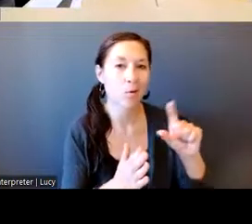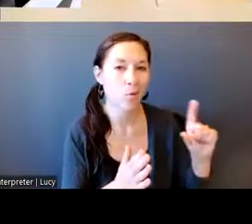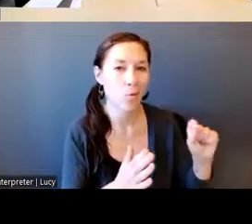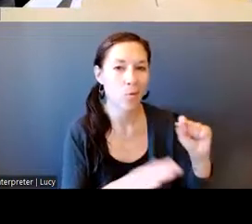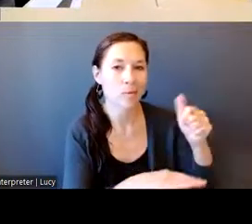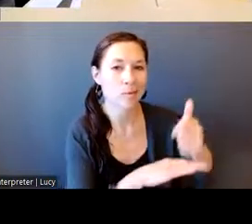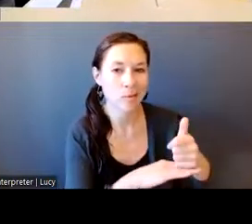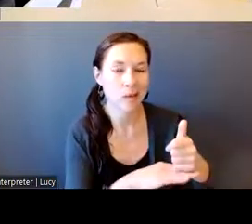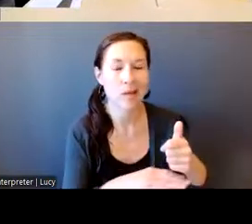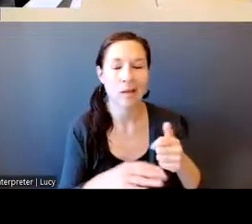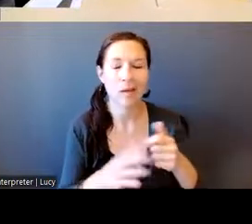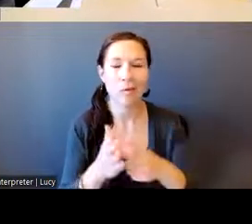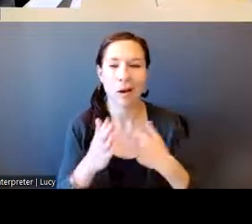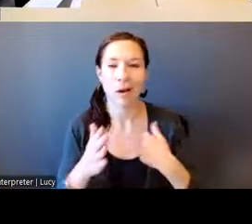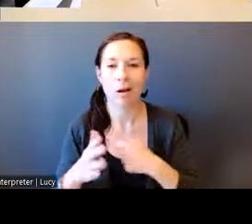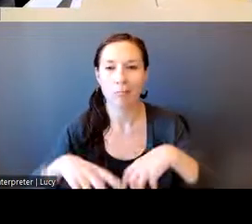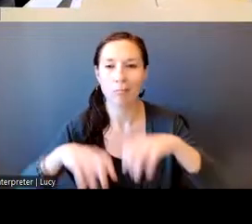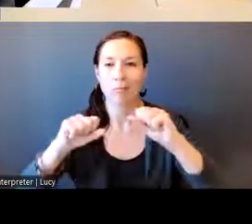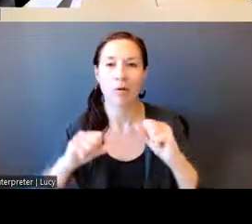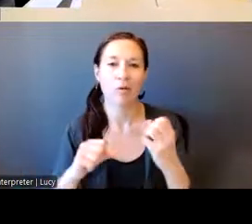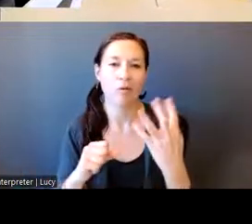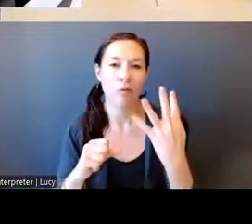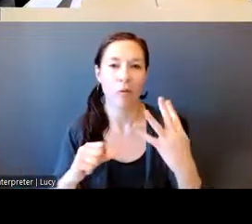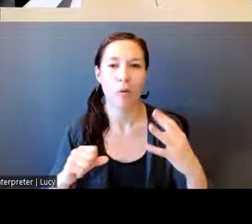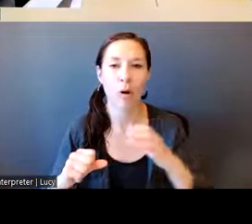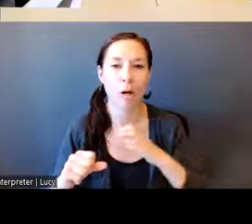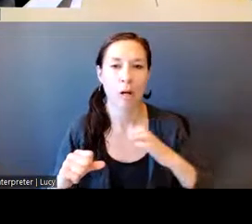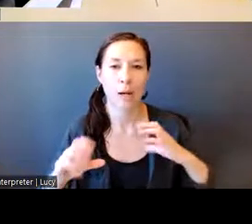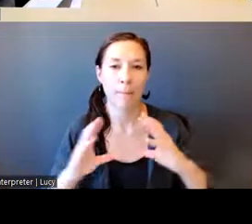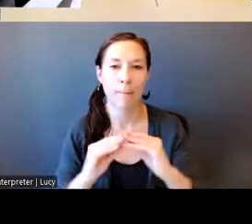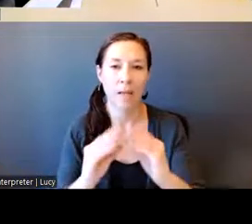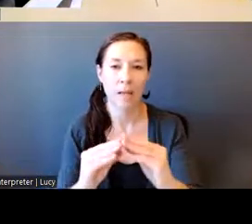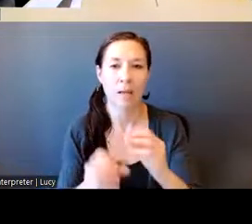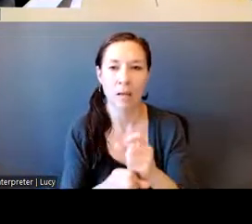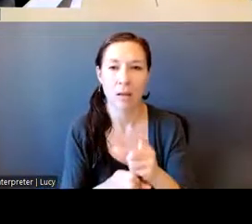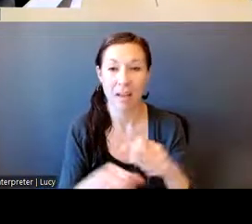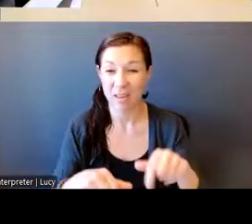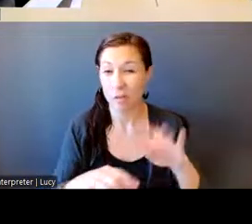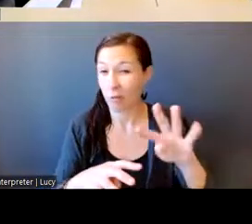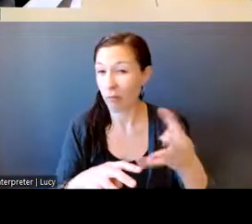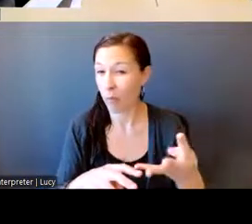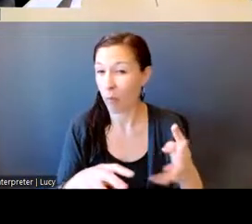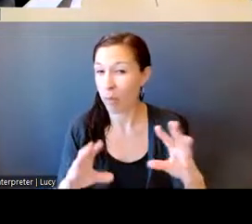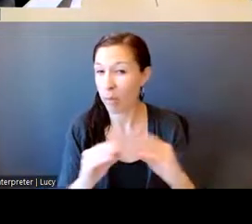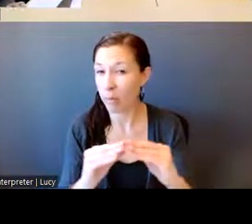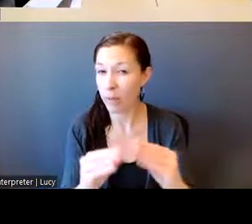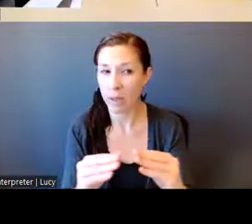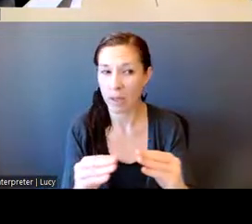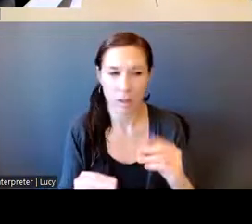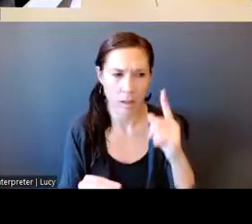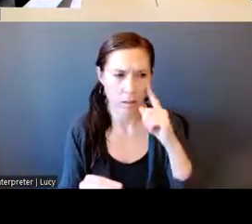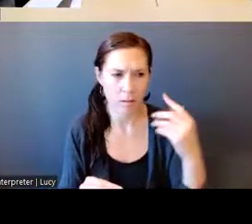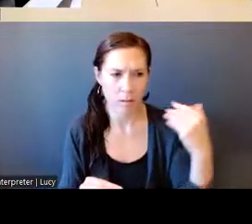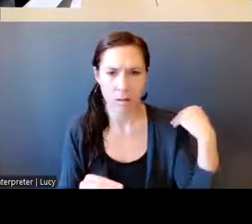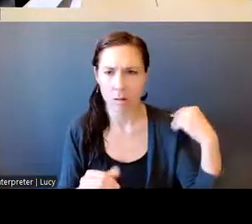community meetings every year. This is actually our fourth meeting. I think we had our first one